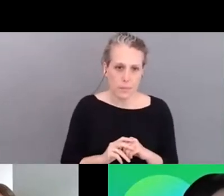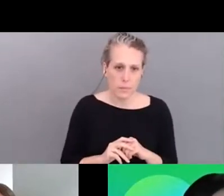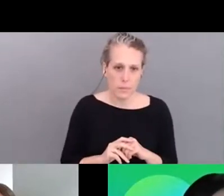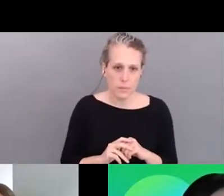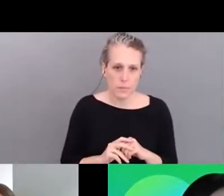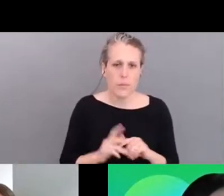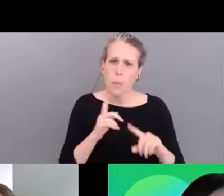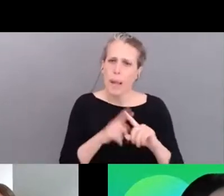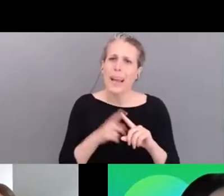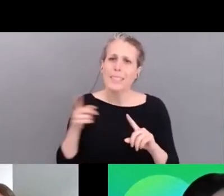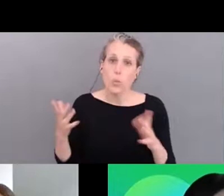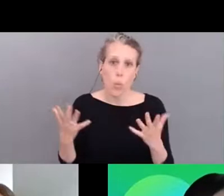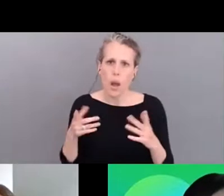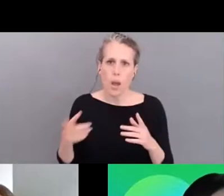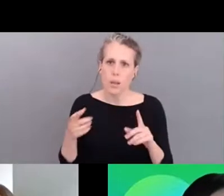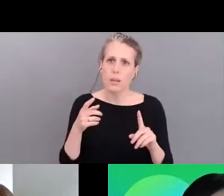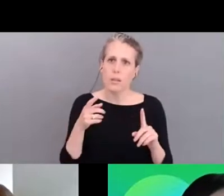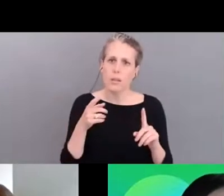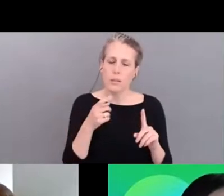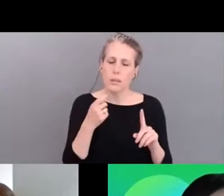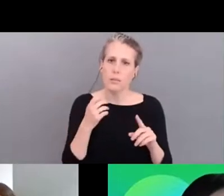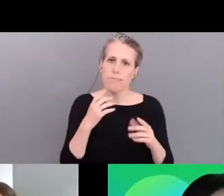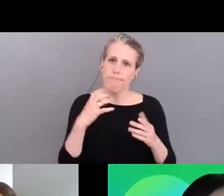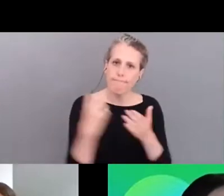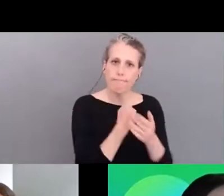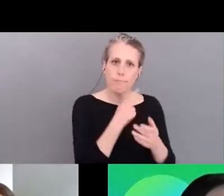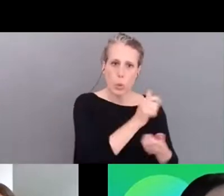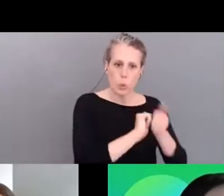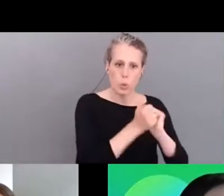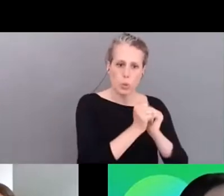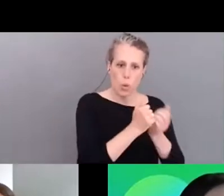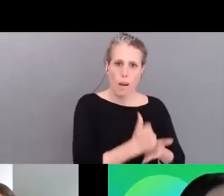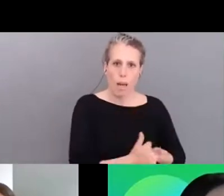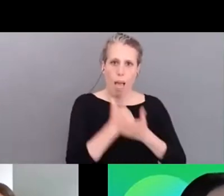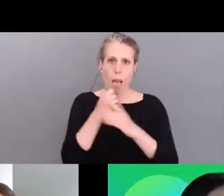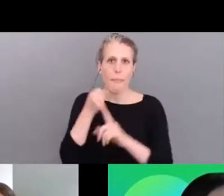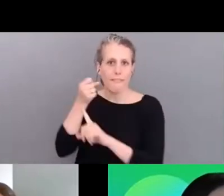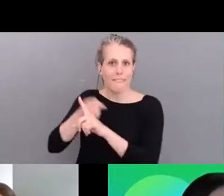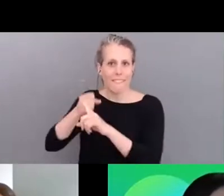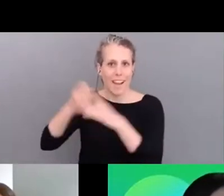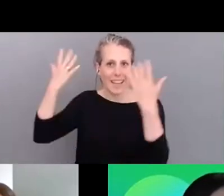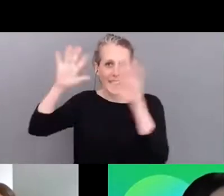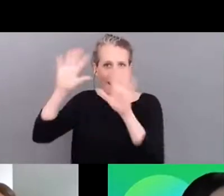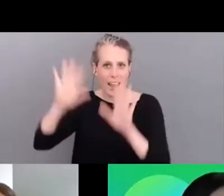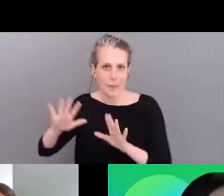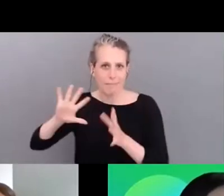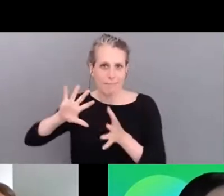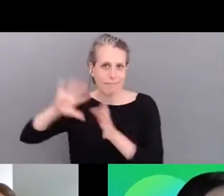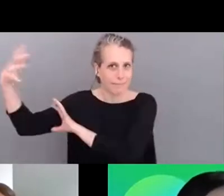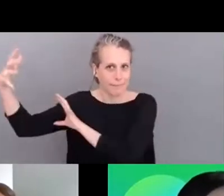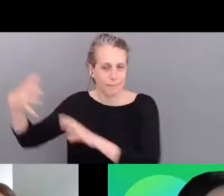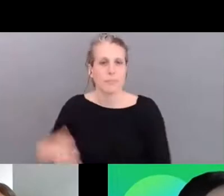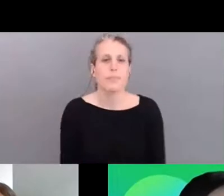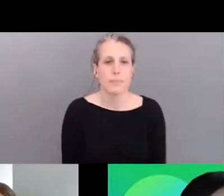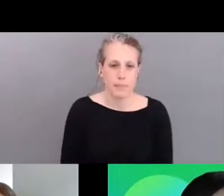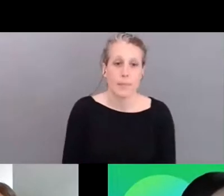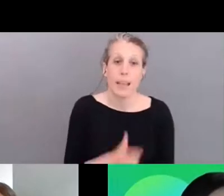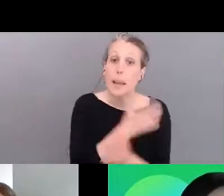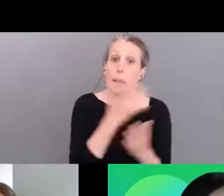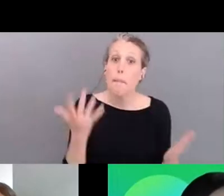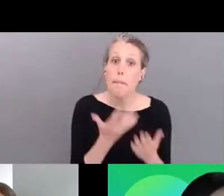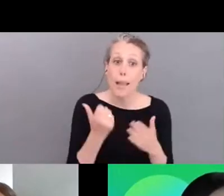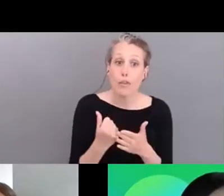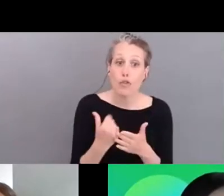as a tool to um fight the climate crisis so mainly play green uh is managed by a